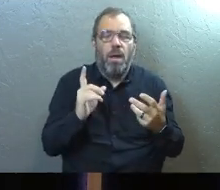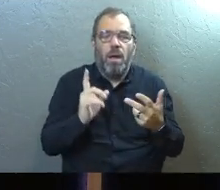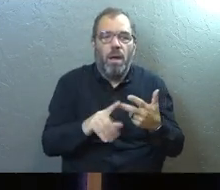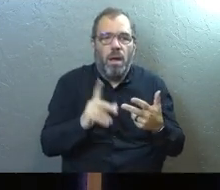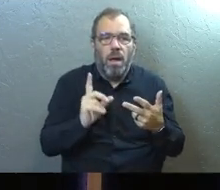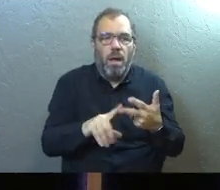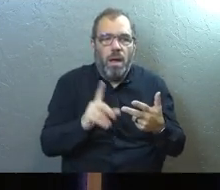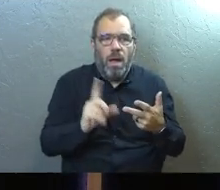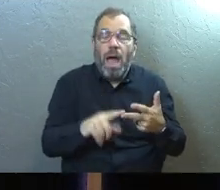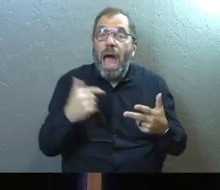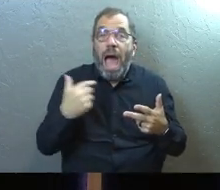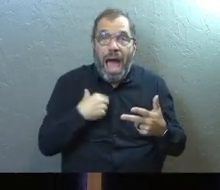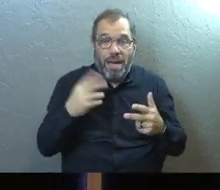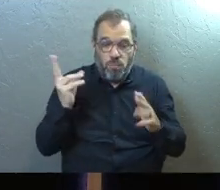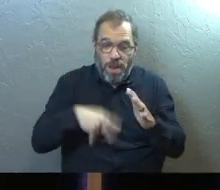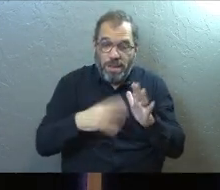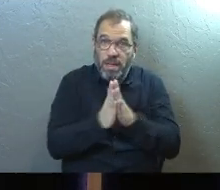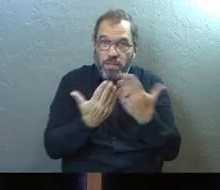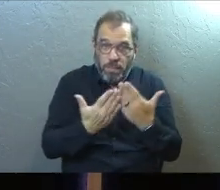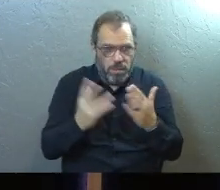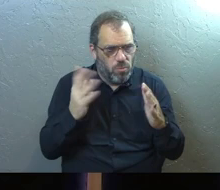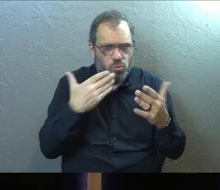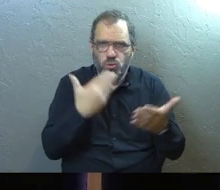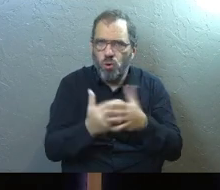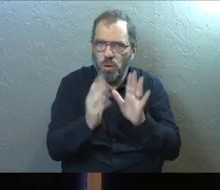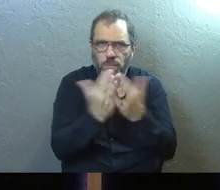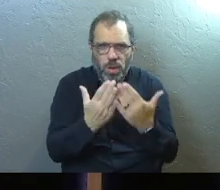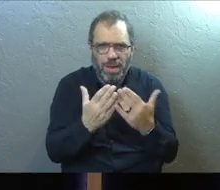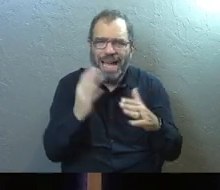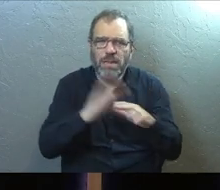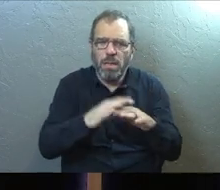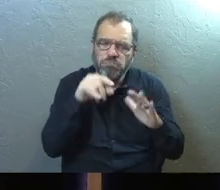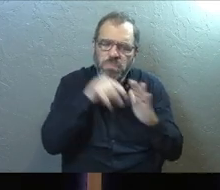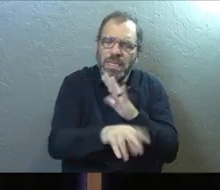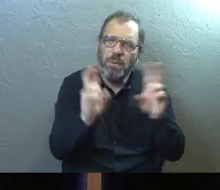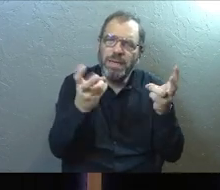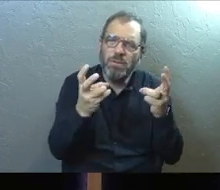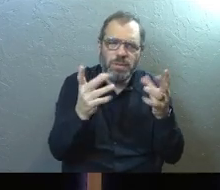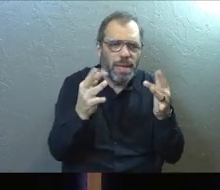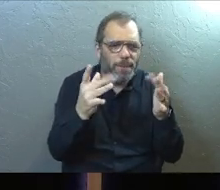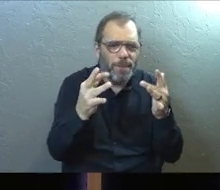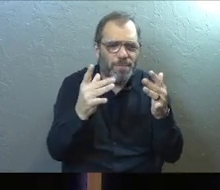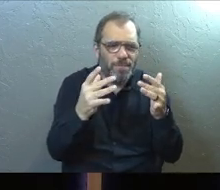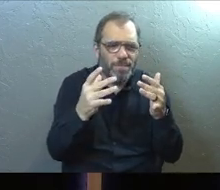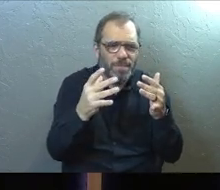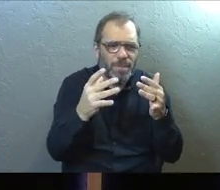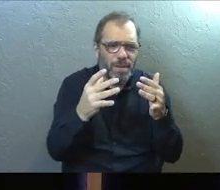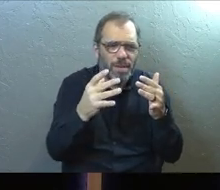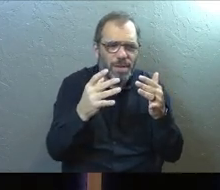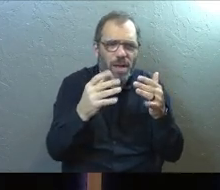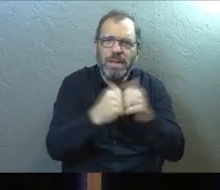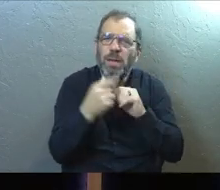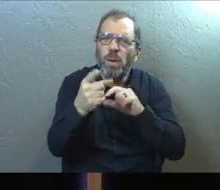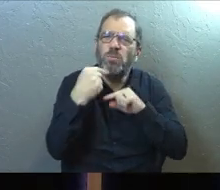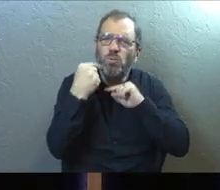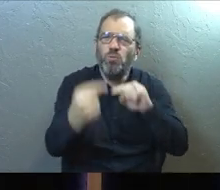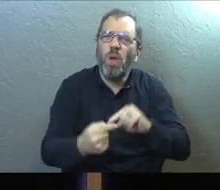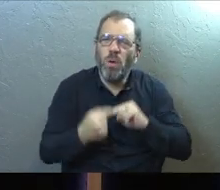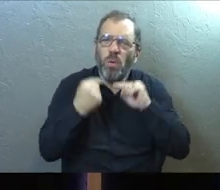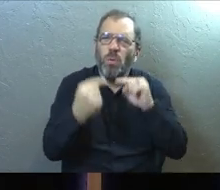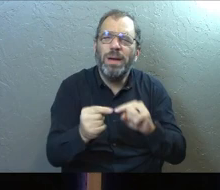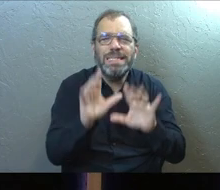today. I've been through this book. This is a great book that just looks at the deeper issues that are behind what we struggle with.